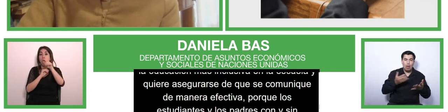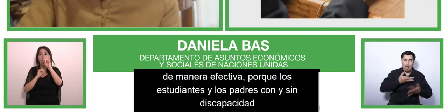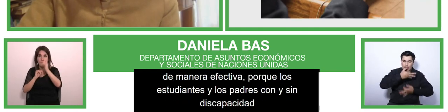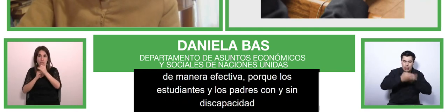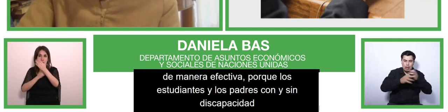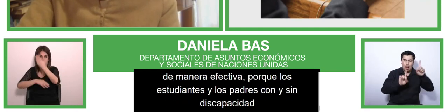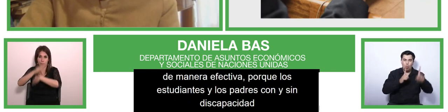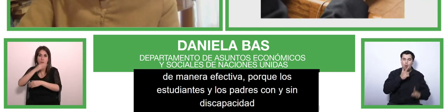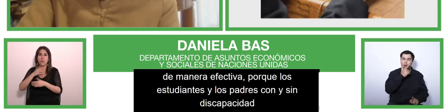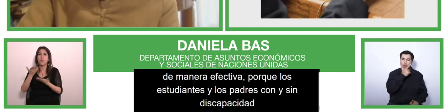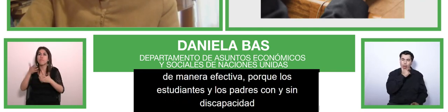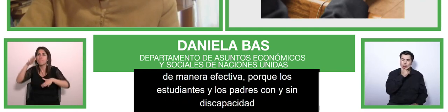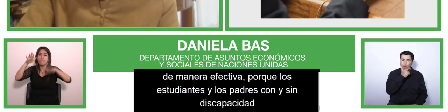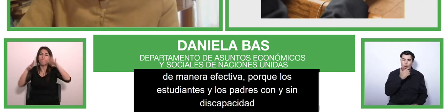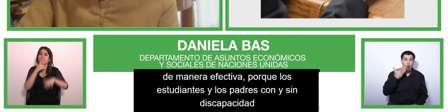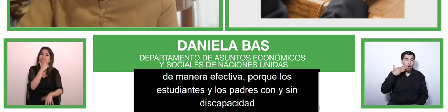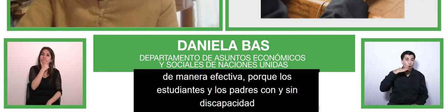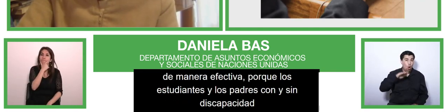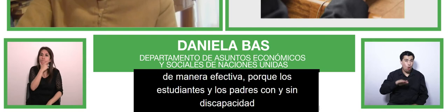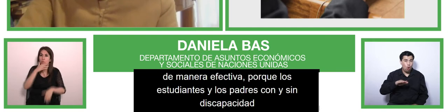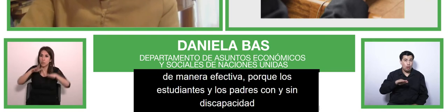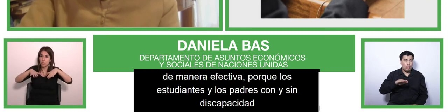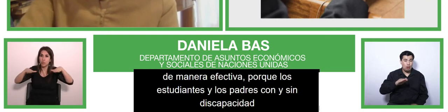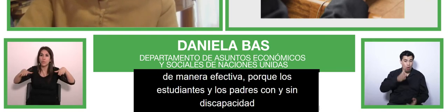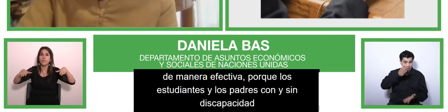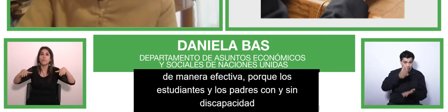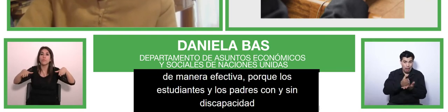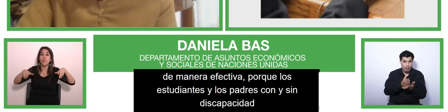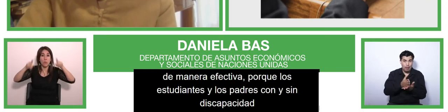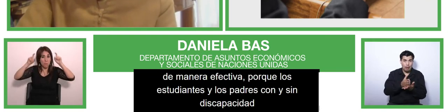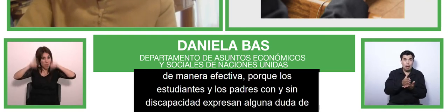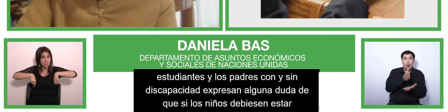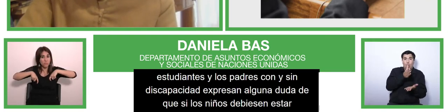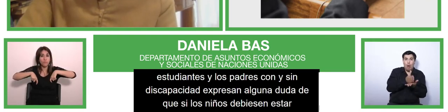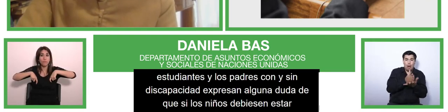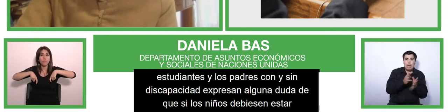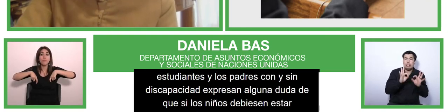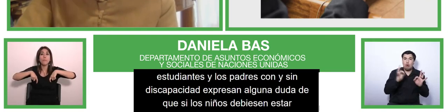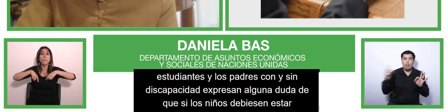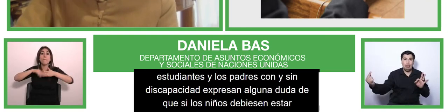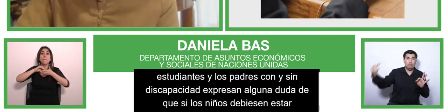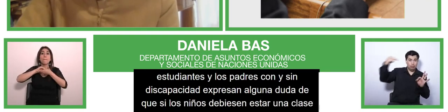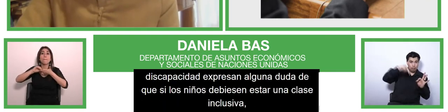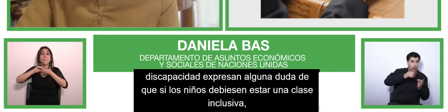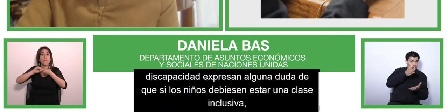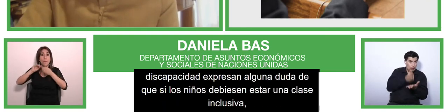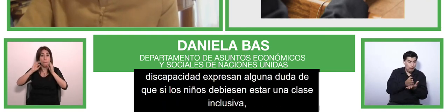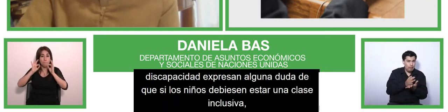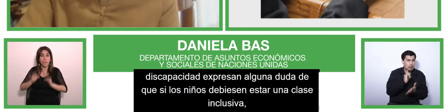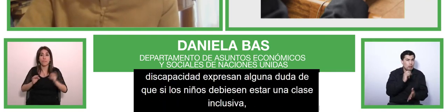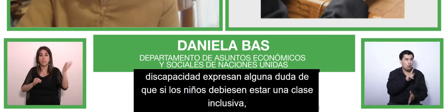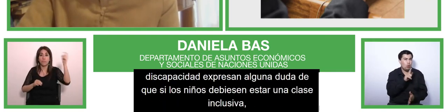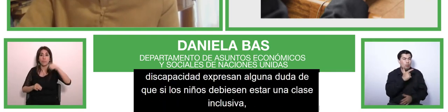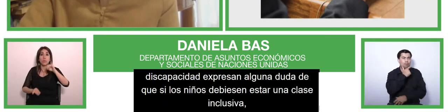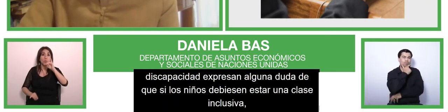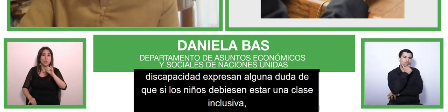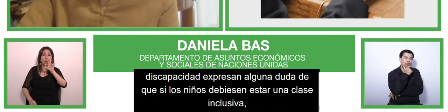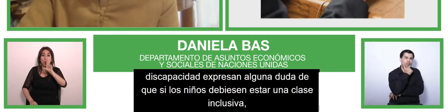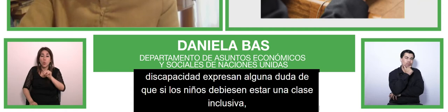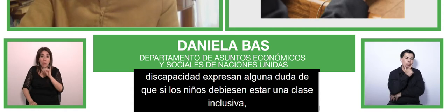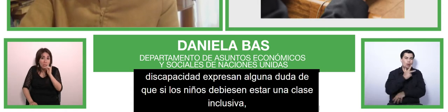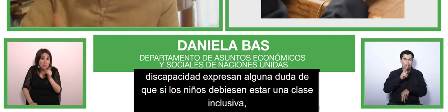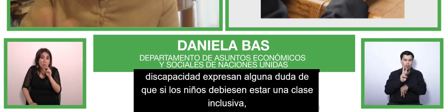work so she talks to the administration and other teachers and with their okay she sends out the joint